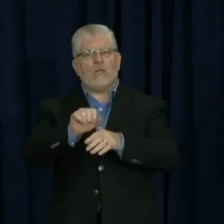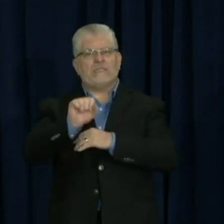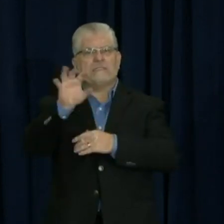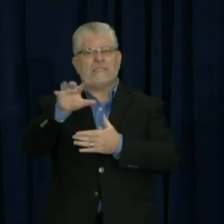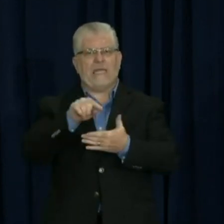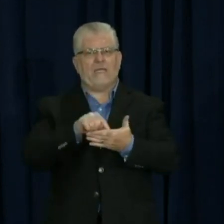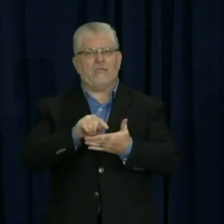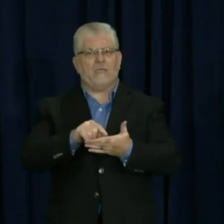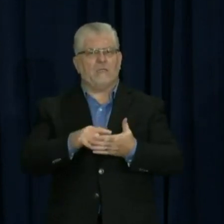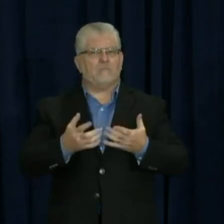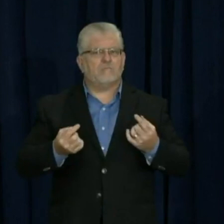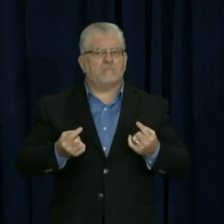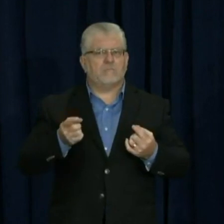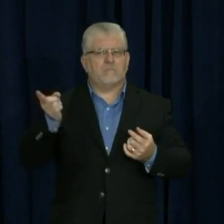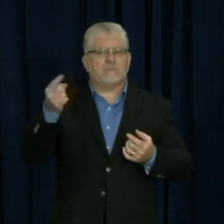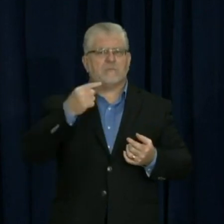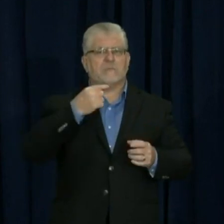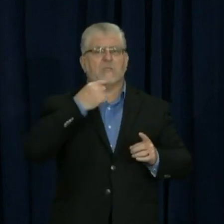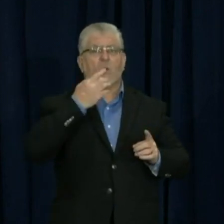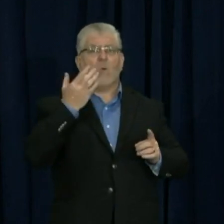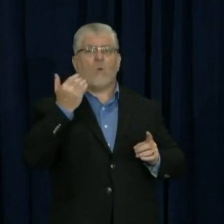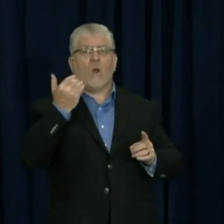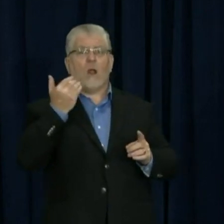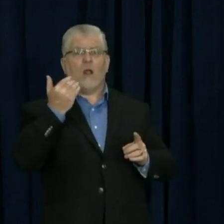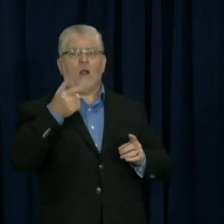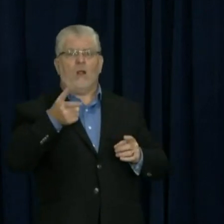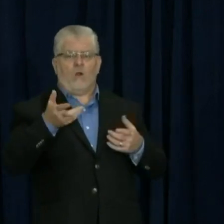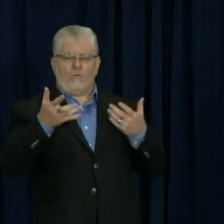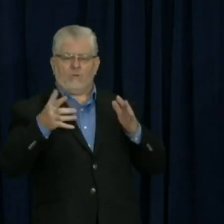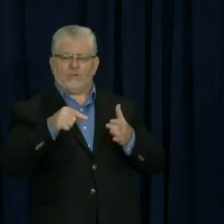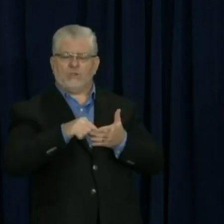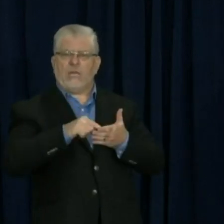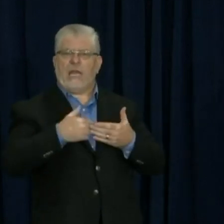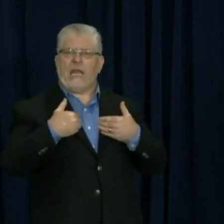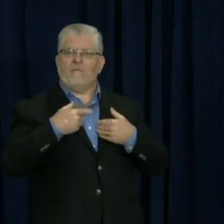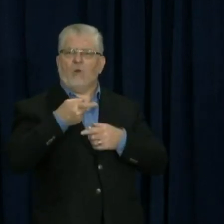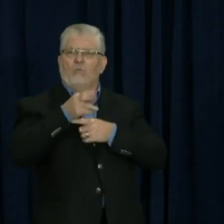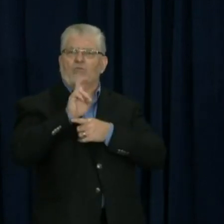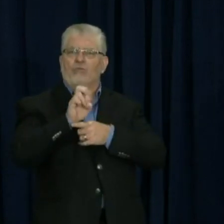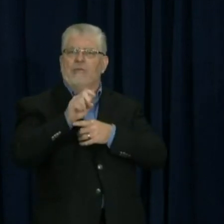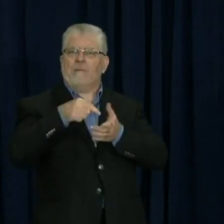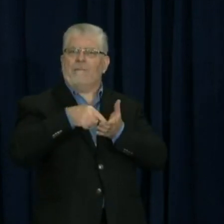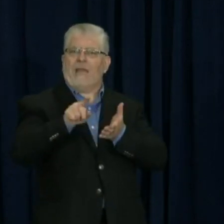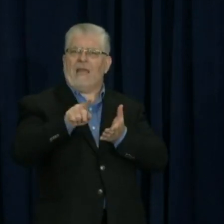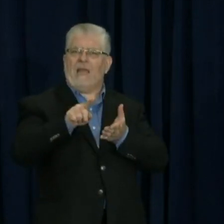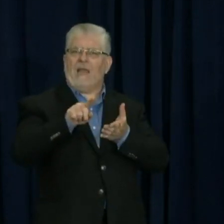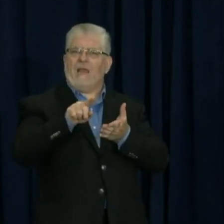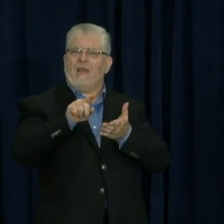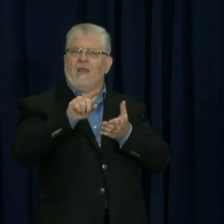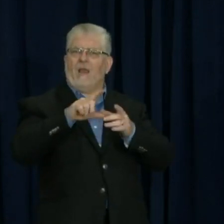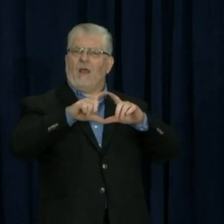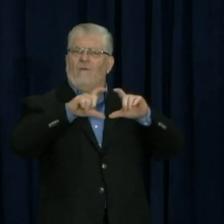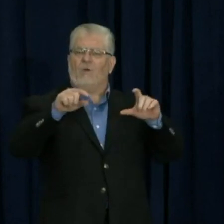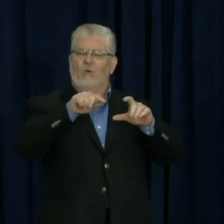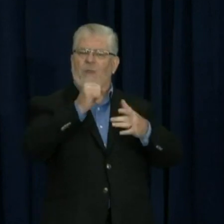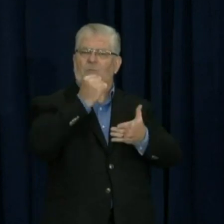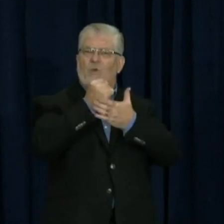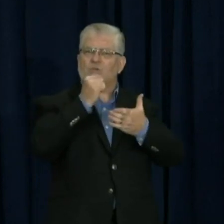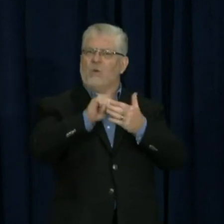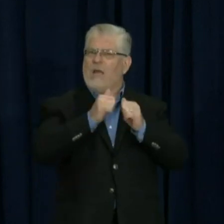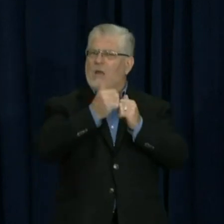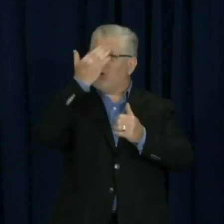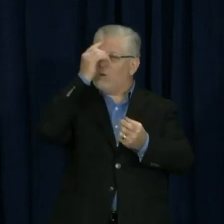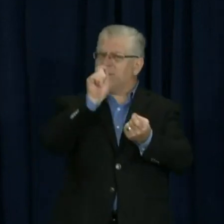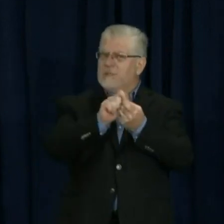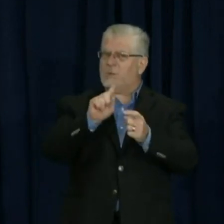And he said it's because of the prepaid envelopes that the state provided. I was wondering if you could speak to that. Sure. Sure. So I'm not sure.